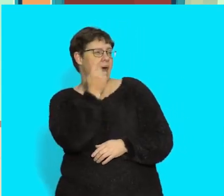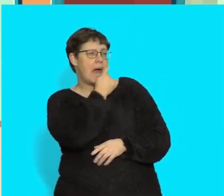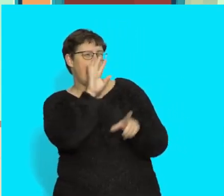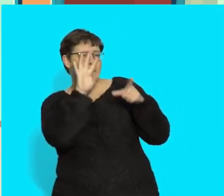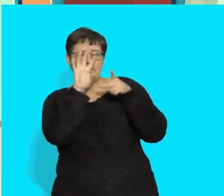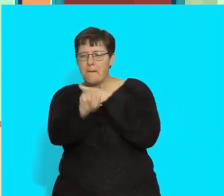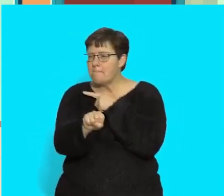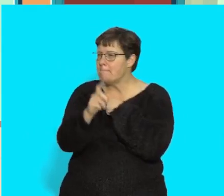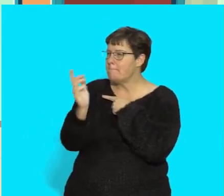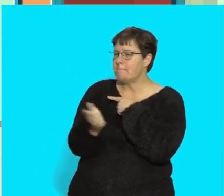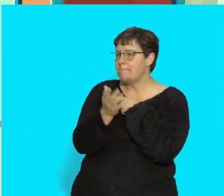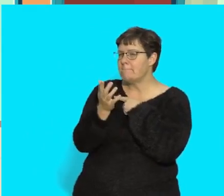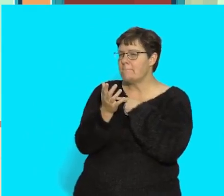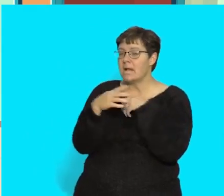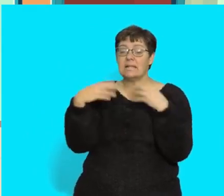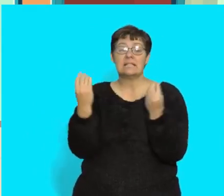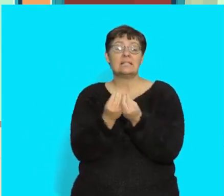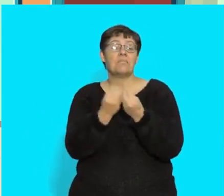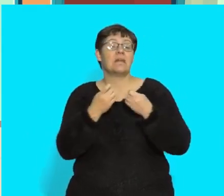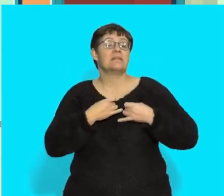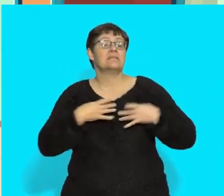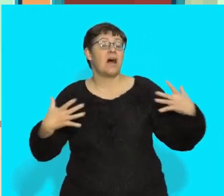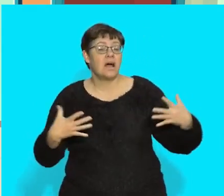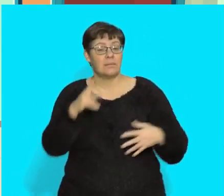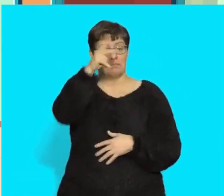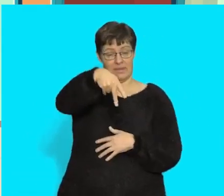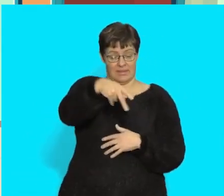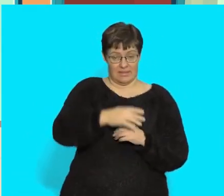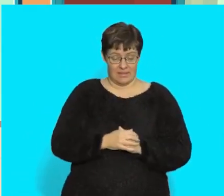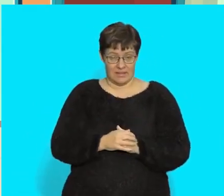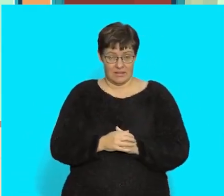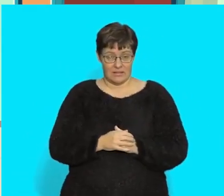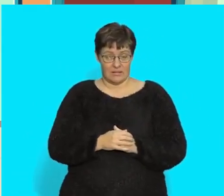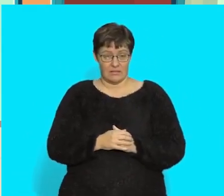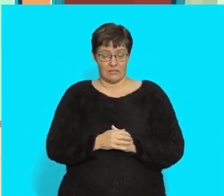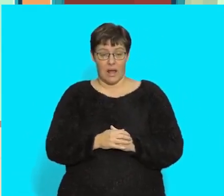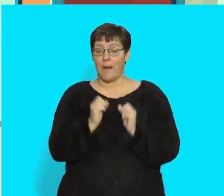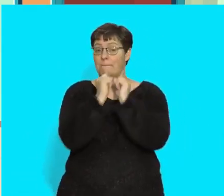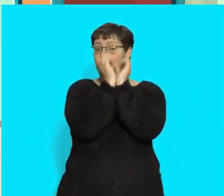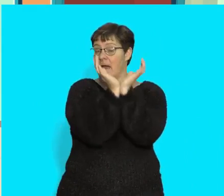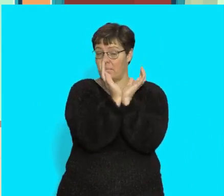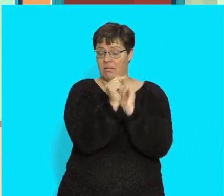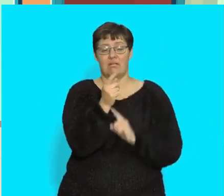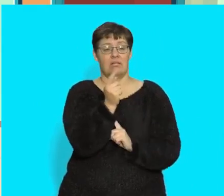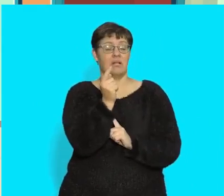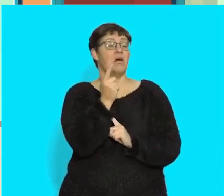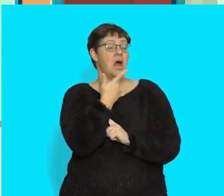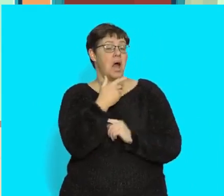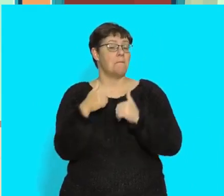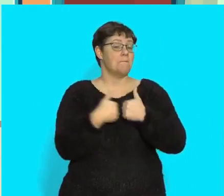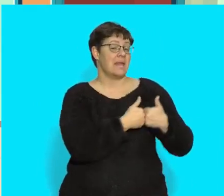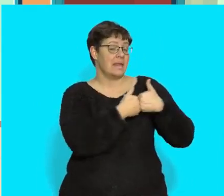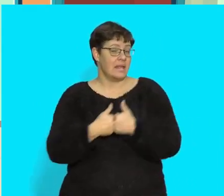something beginning with P. Is it a pineapple, a picnic, or a poodle?